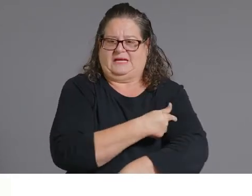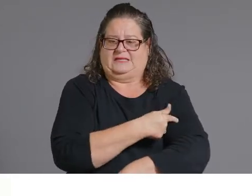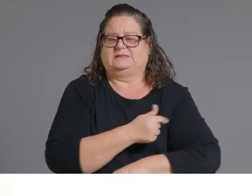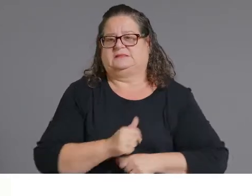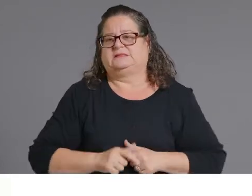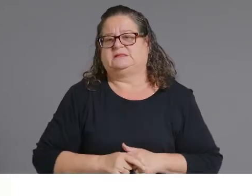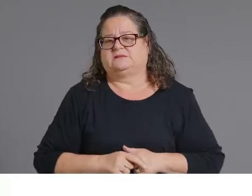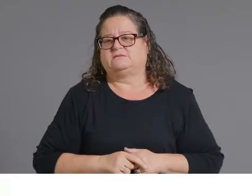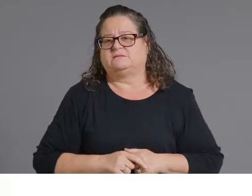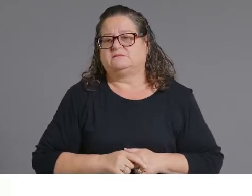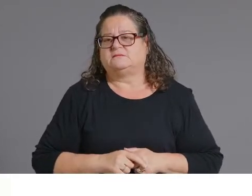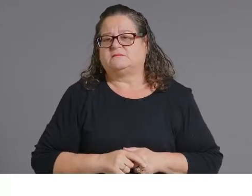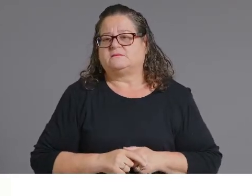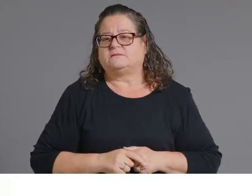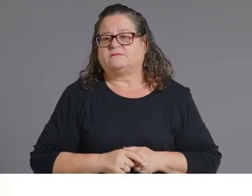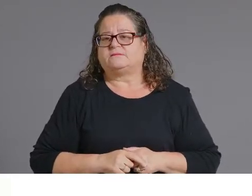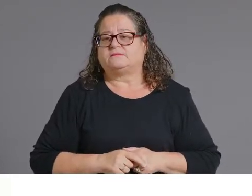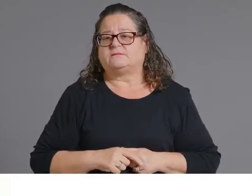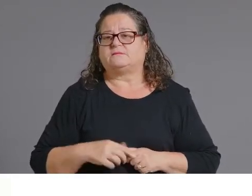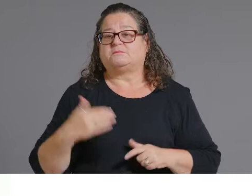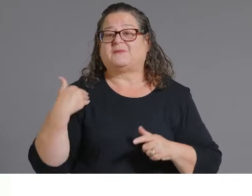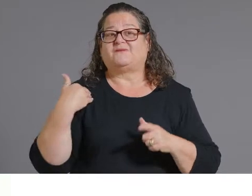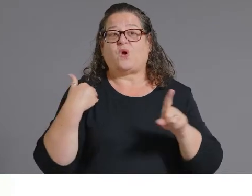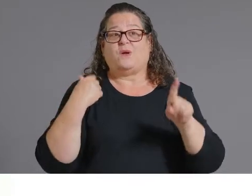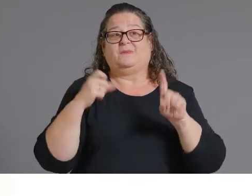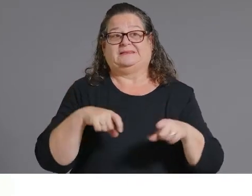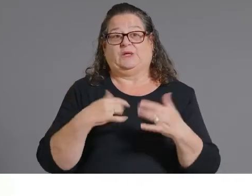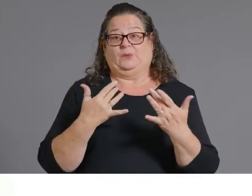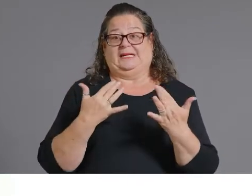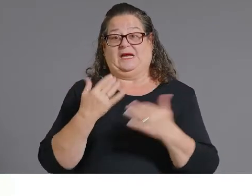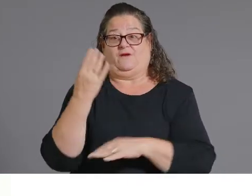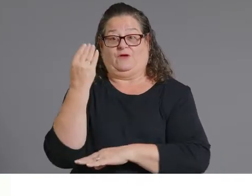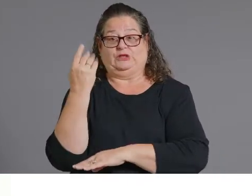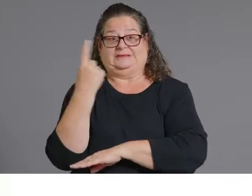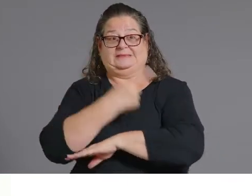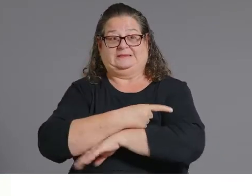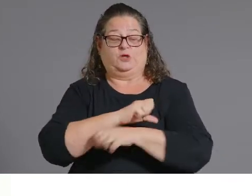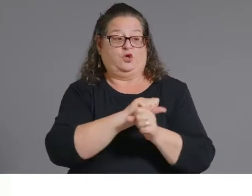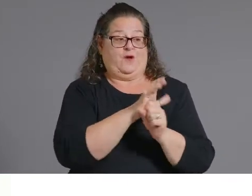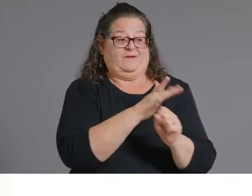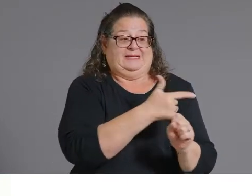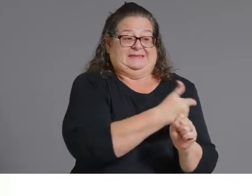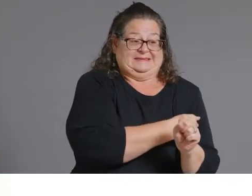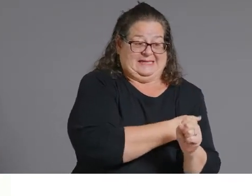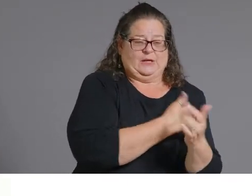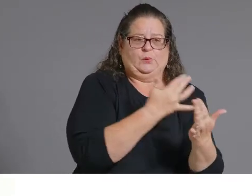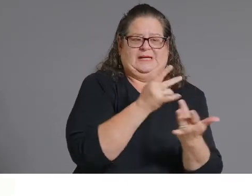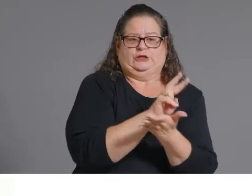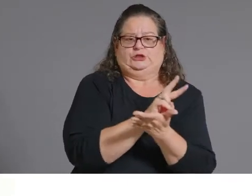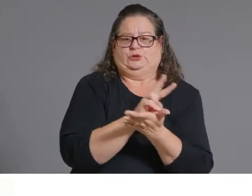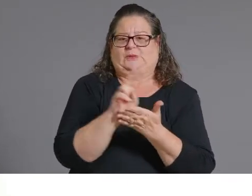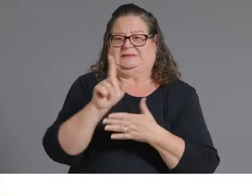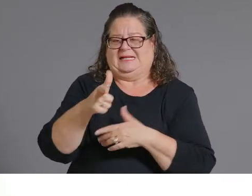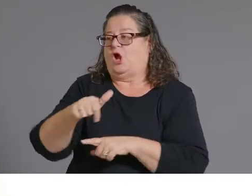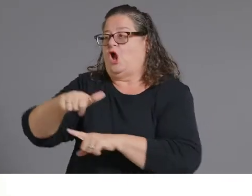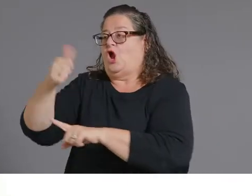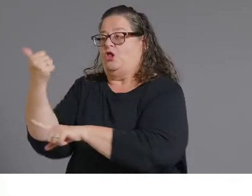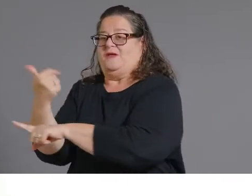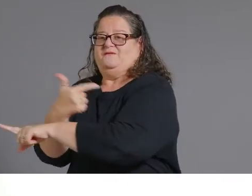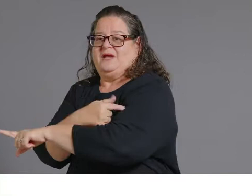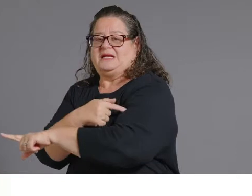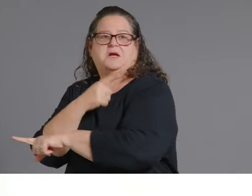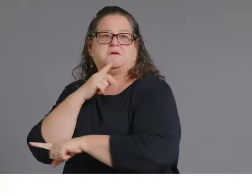administration of the covet 19 vaccine and any other vaccine they can be administered at the same time which will make it much easier